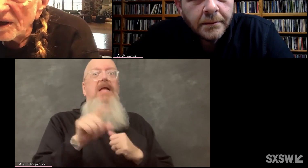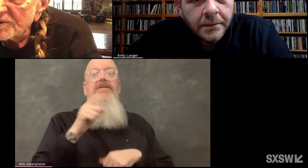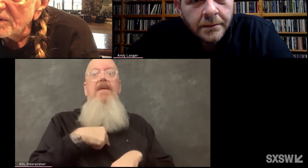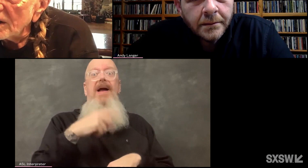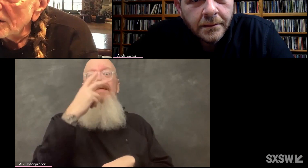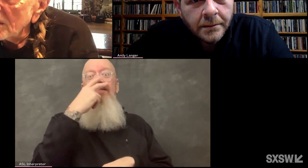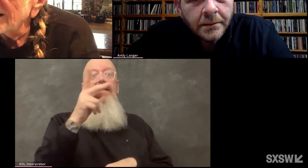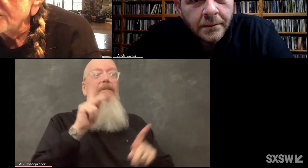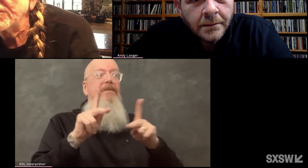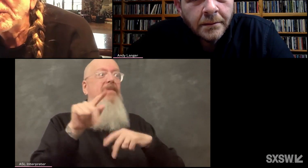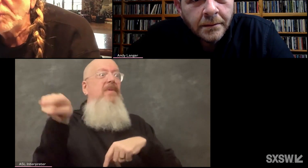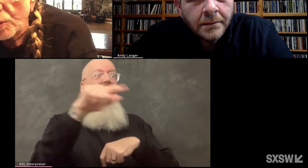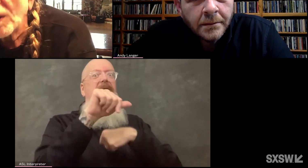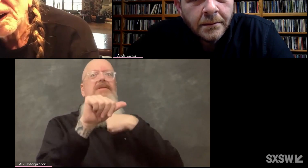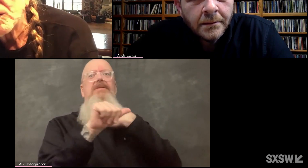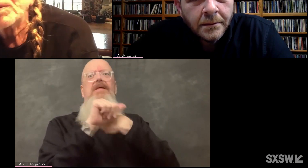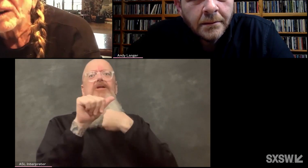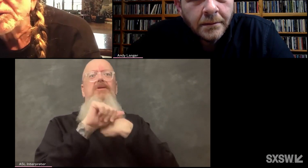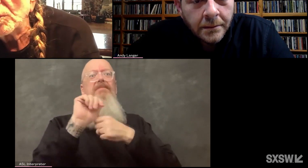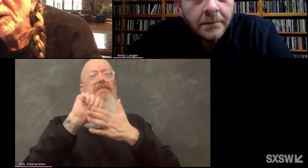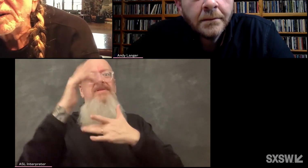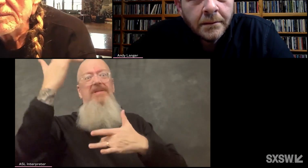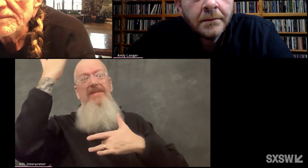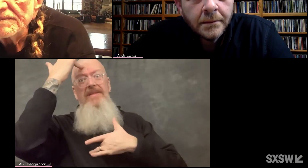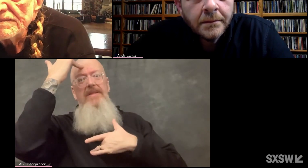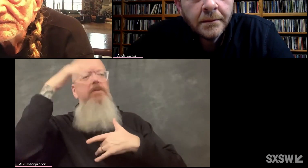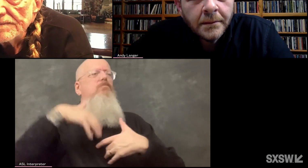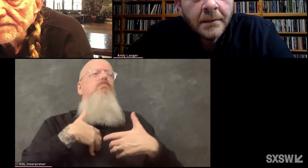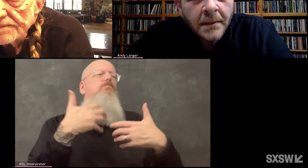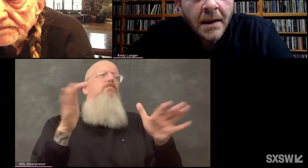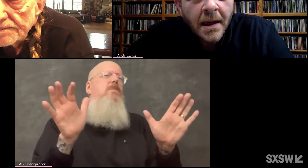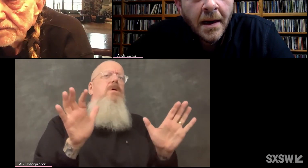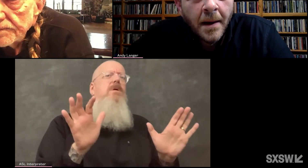So that's going to have a lot to do with when I go back to work.